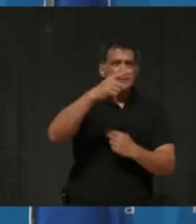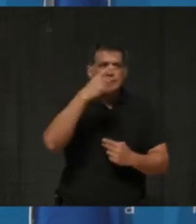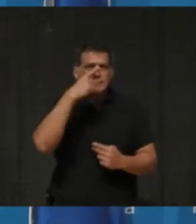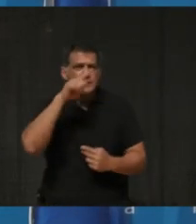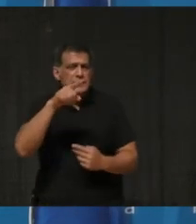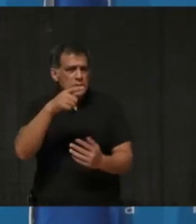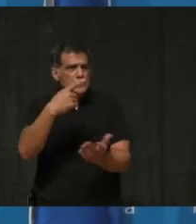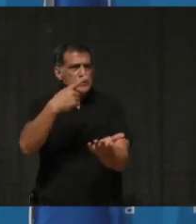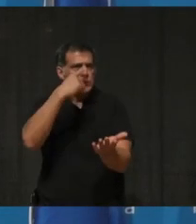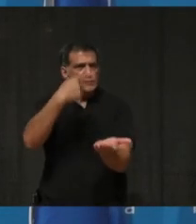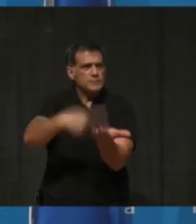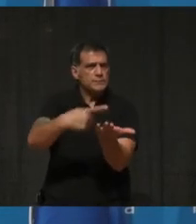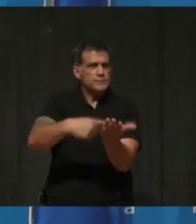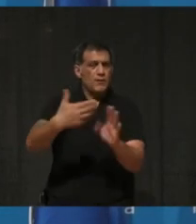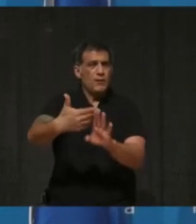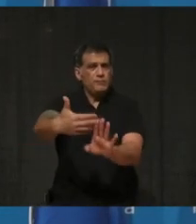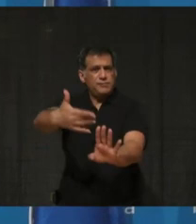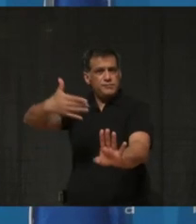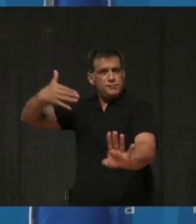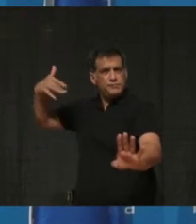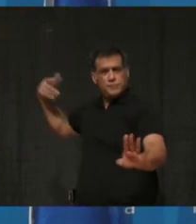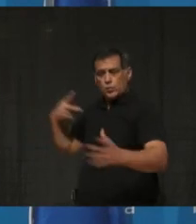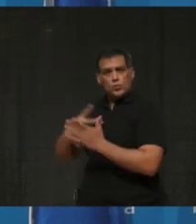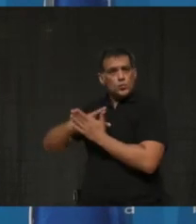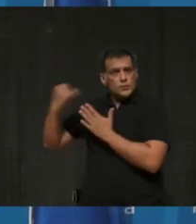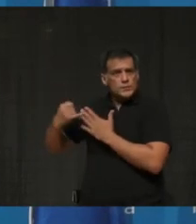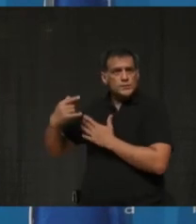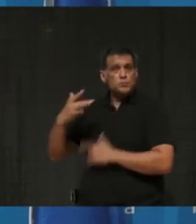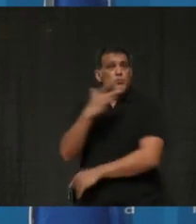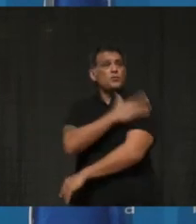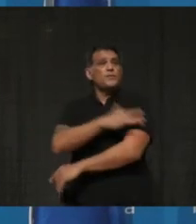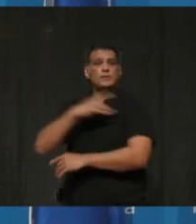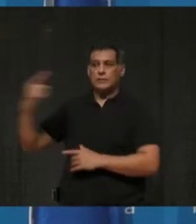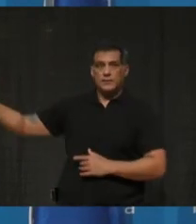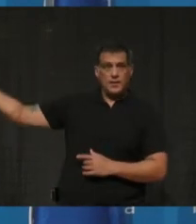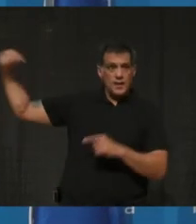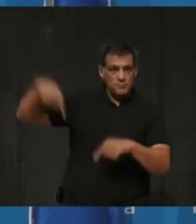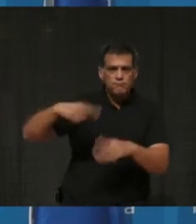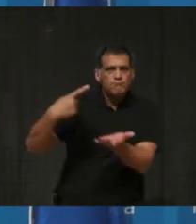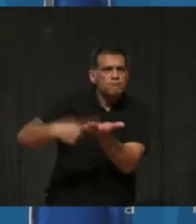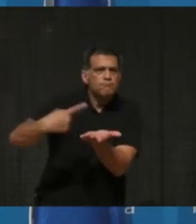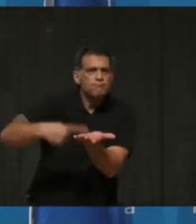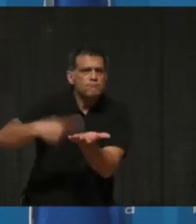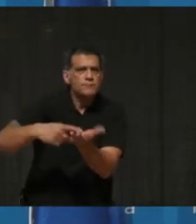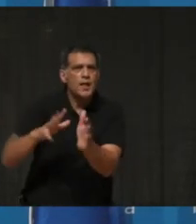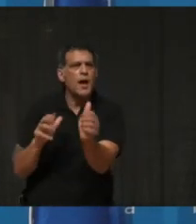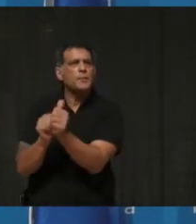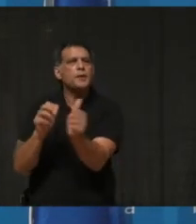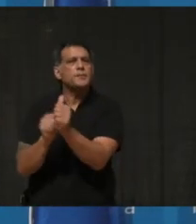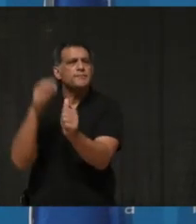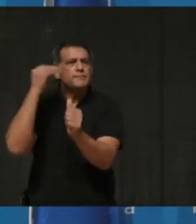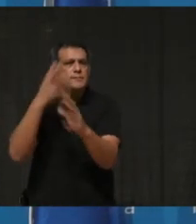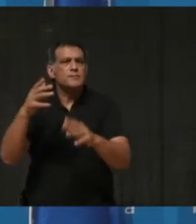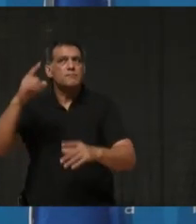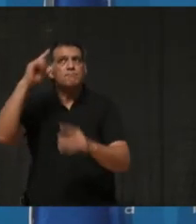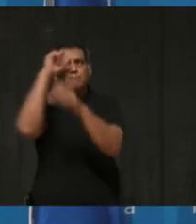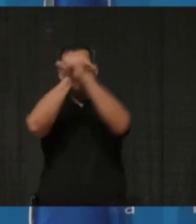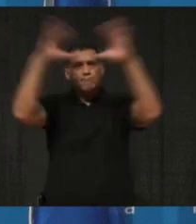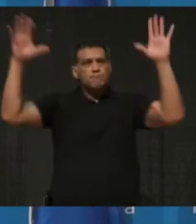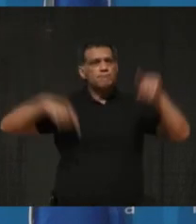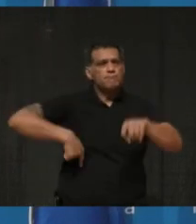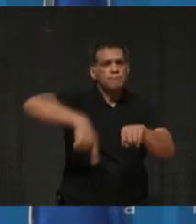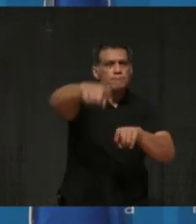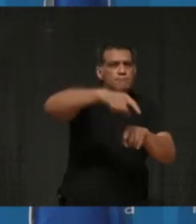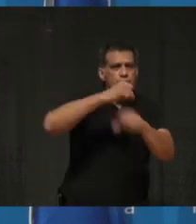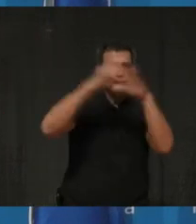the project, the province came before Peel Region in October 2019. To give you guys an update, the legislation to